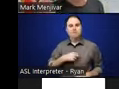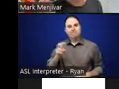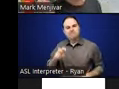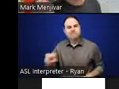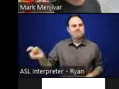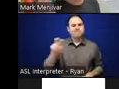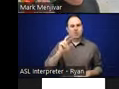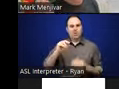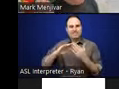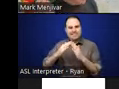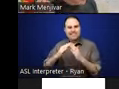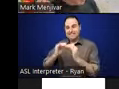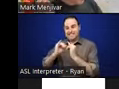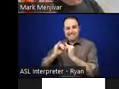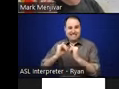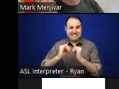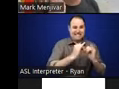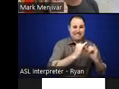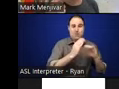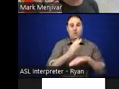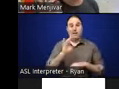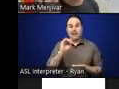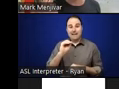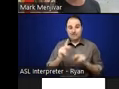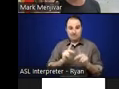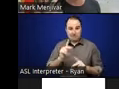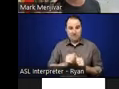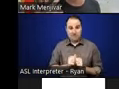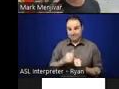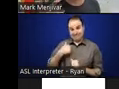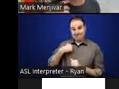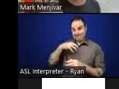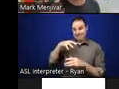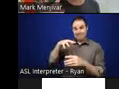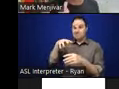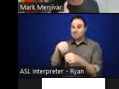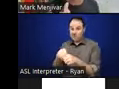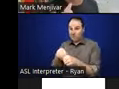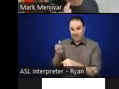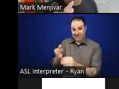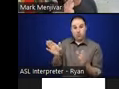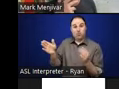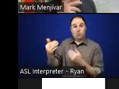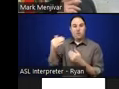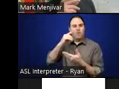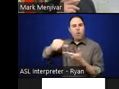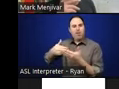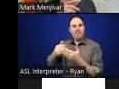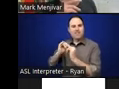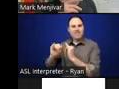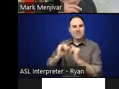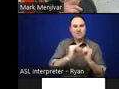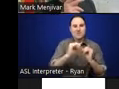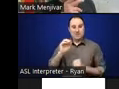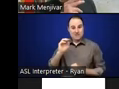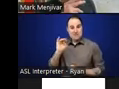for it. And I got to be in the room for almost all of those. Michael was very inclusive in the interviewing process.